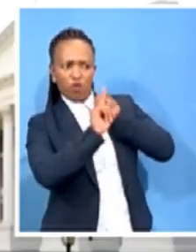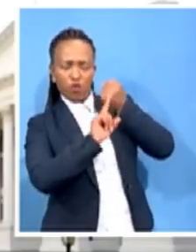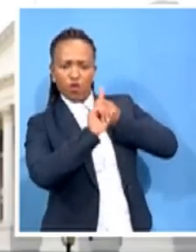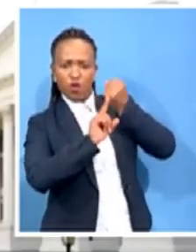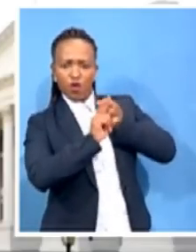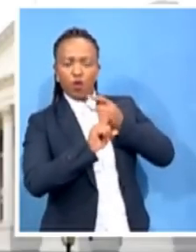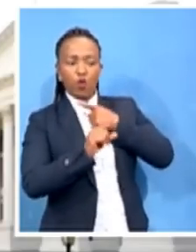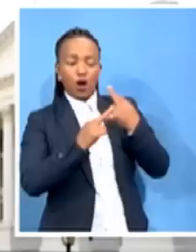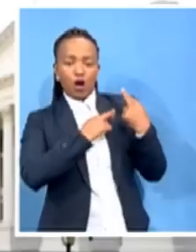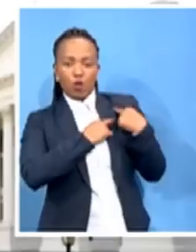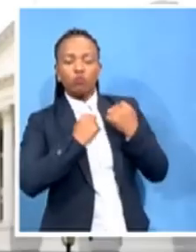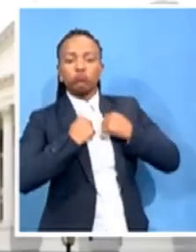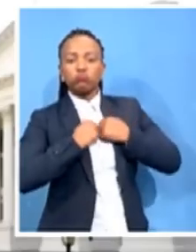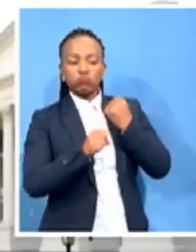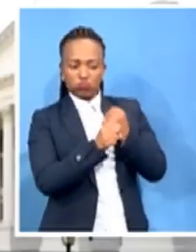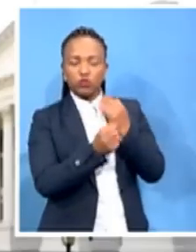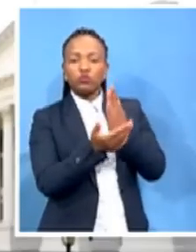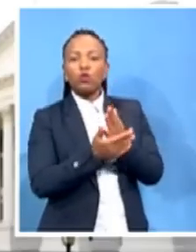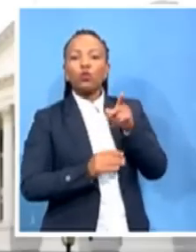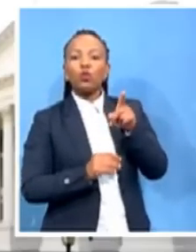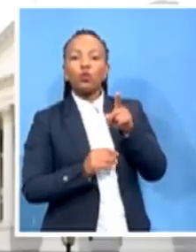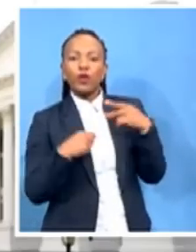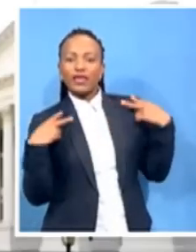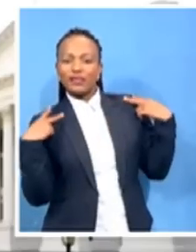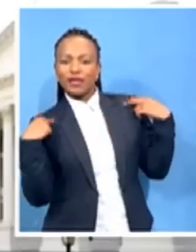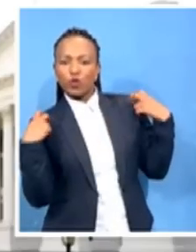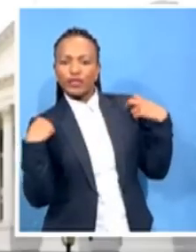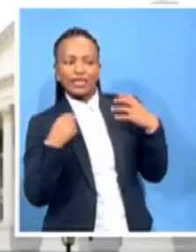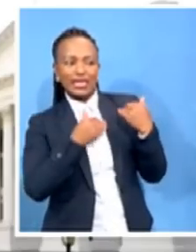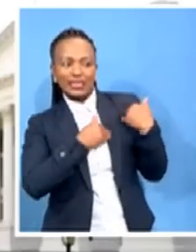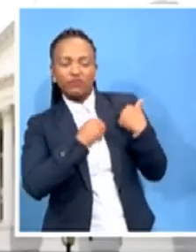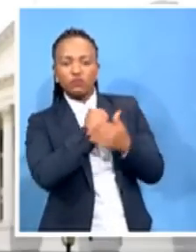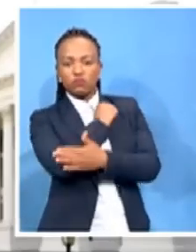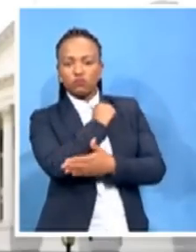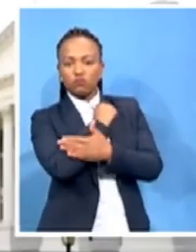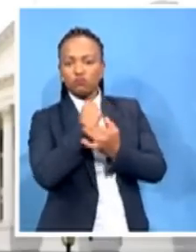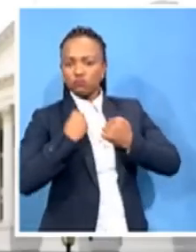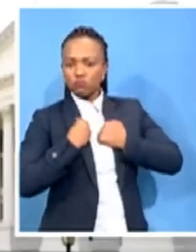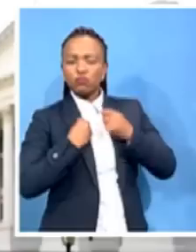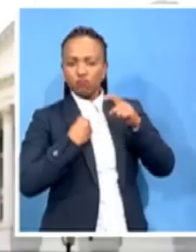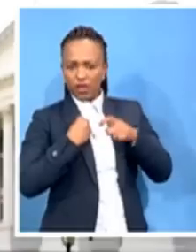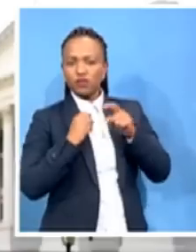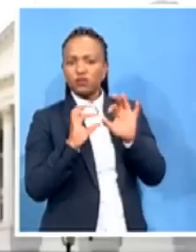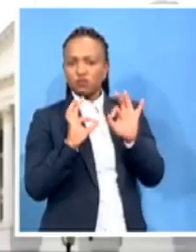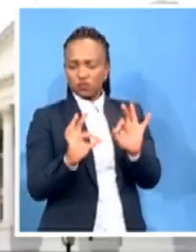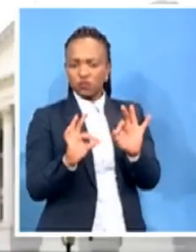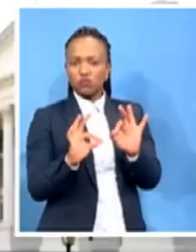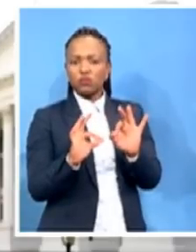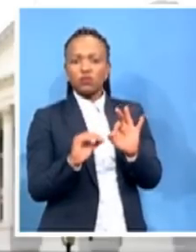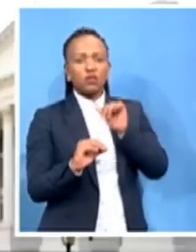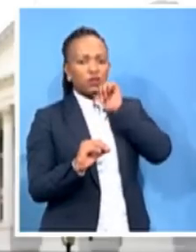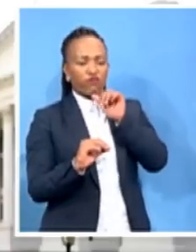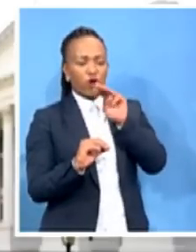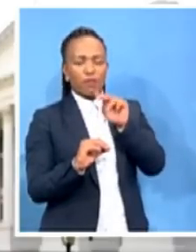security of our country, mainly as MKMVA, we know it better. And therefore, the decision